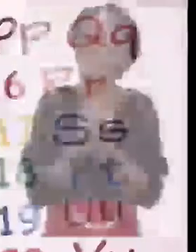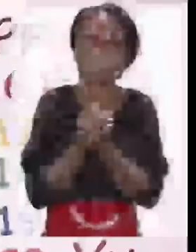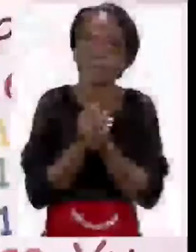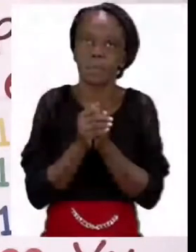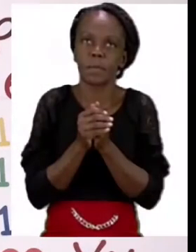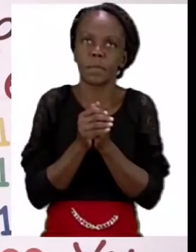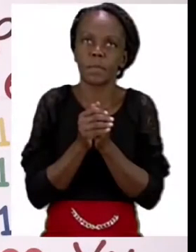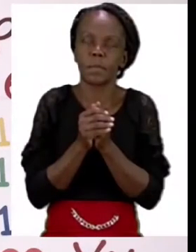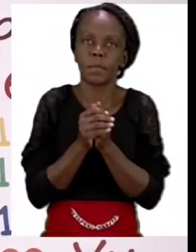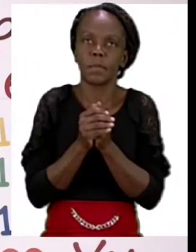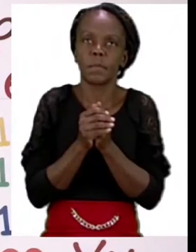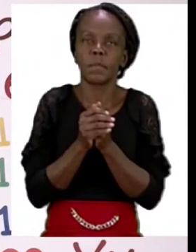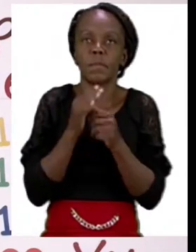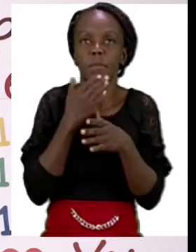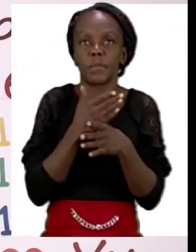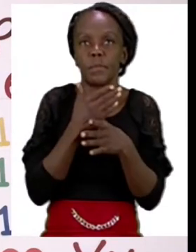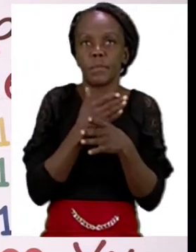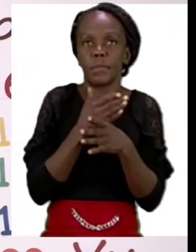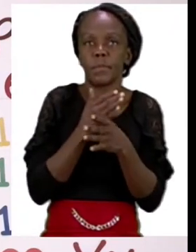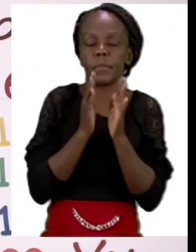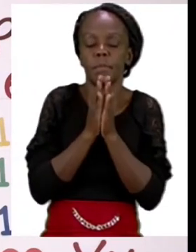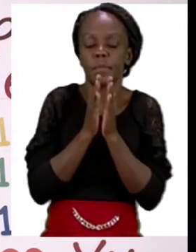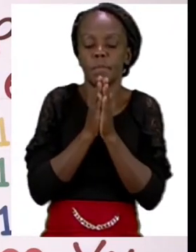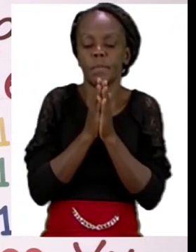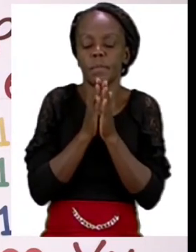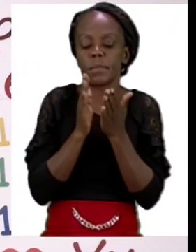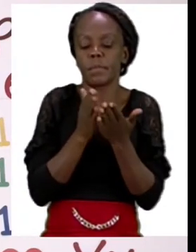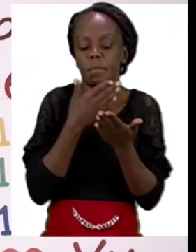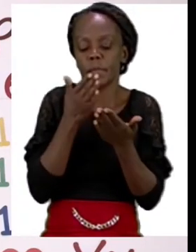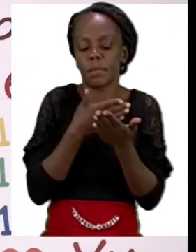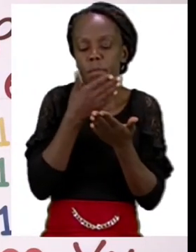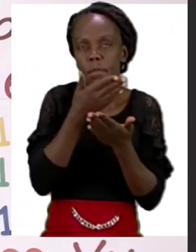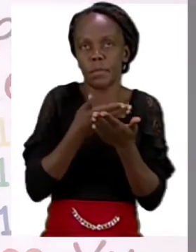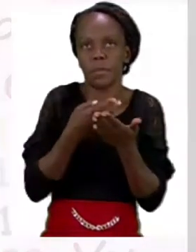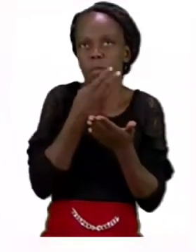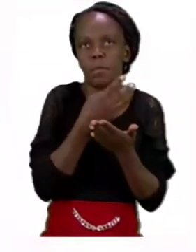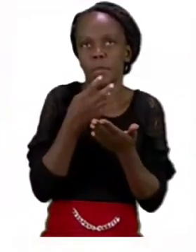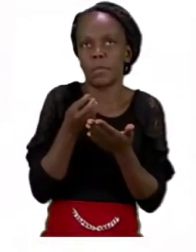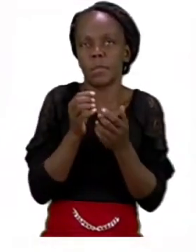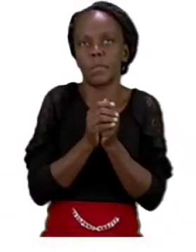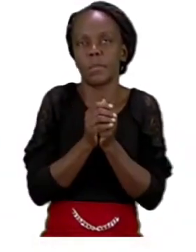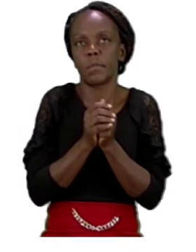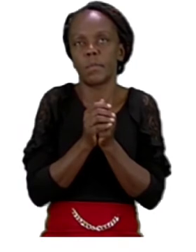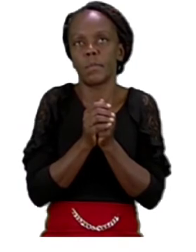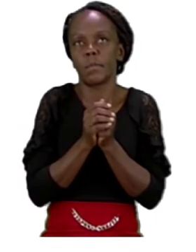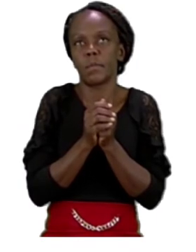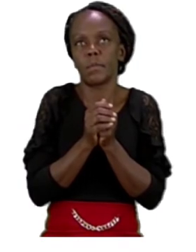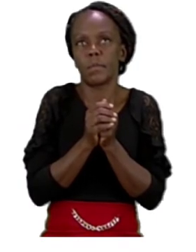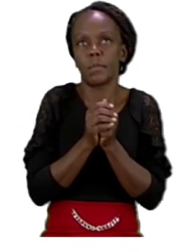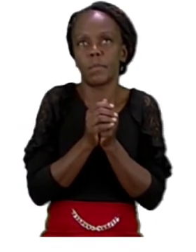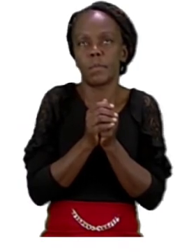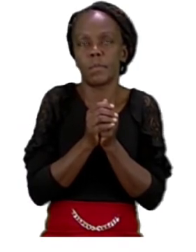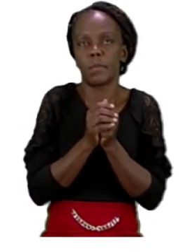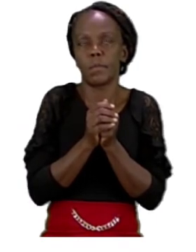For our exercise boys and girls let's now turn to page 20. On page 20 we are going to